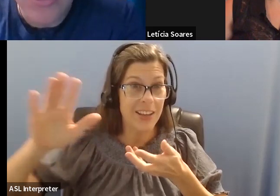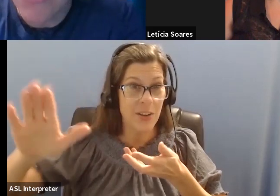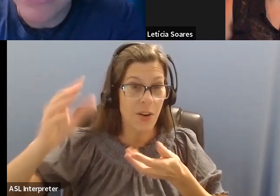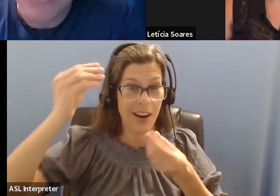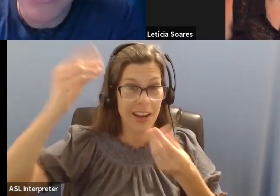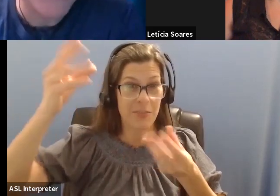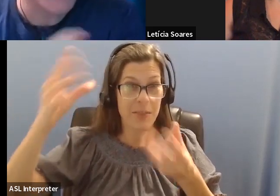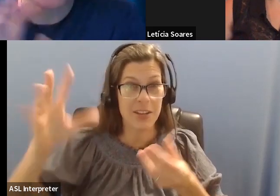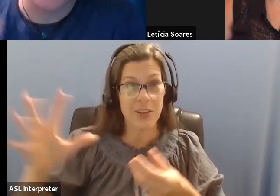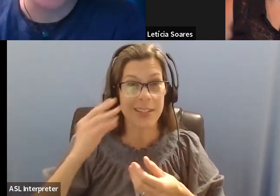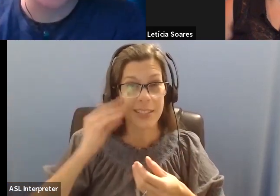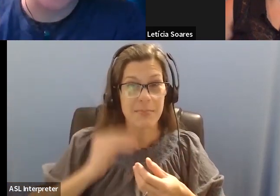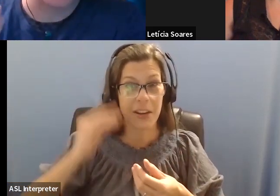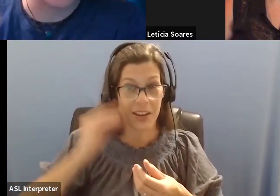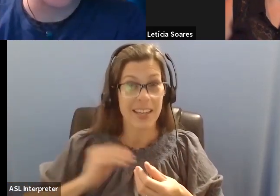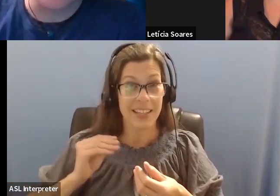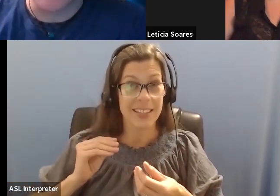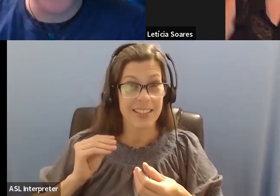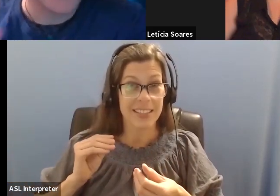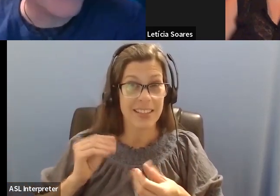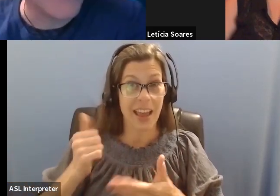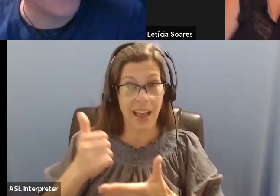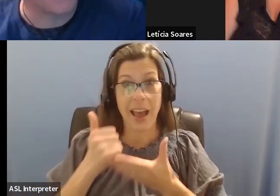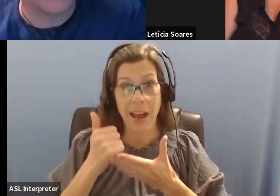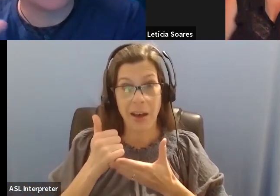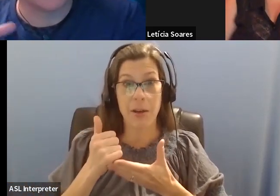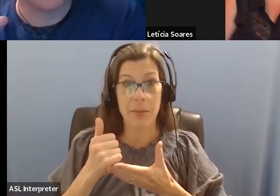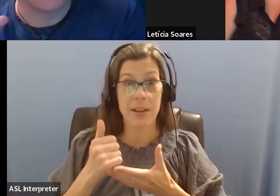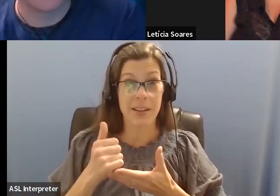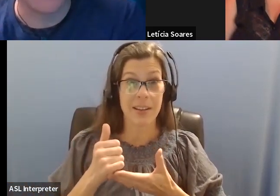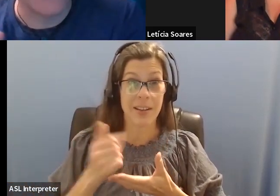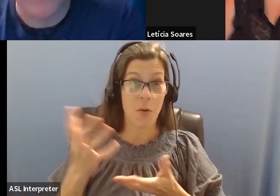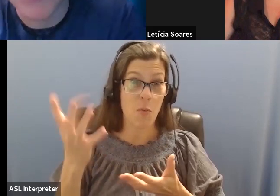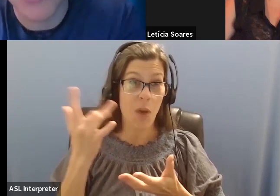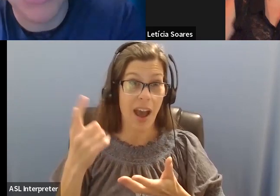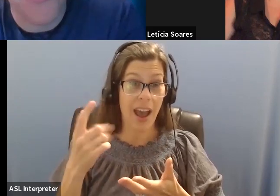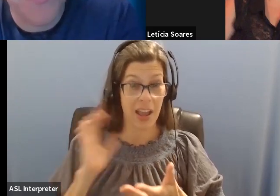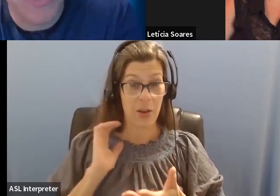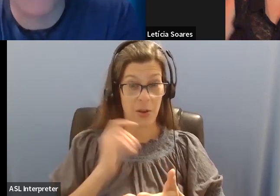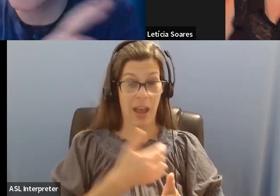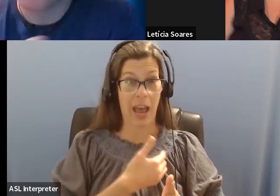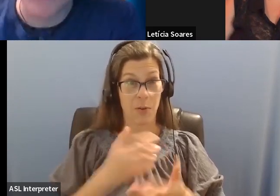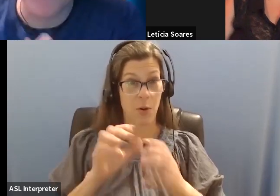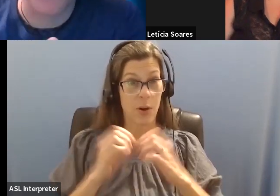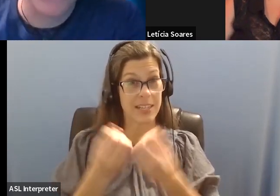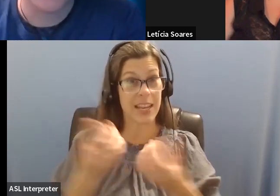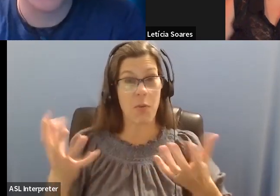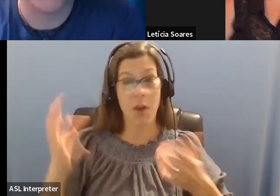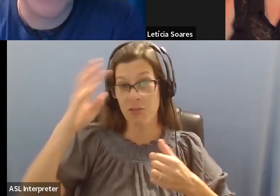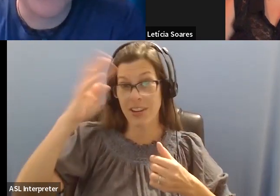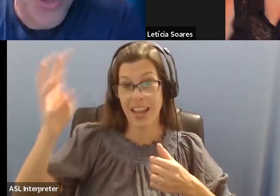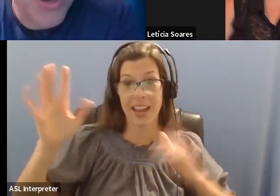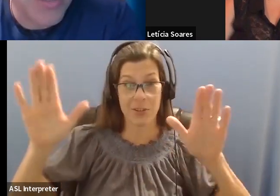chronic illnesses so that, um, we at BirdAbility can create, um, a really great resource on our webpage for more people